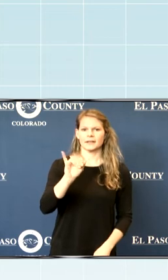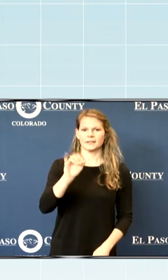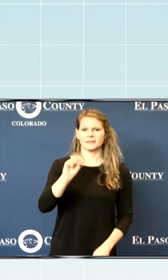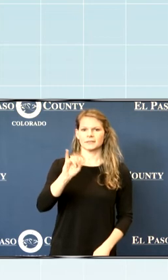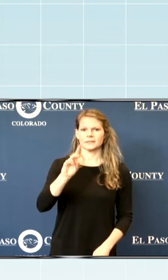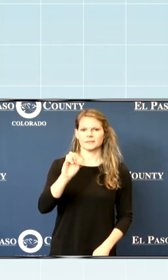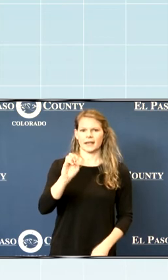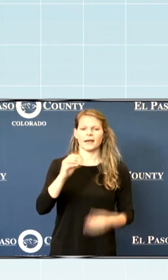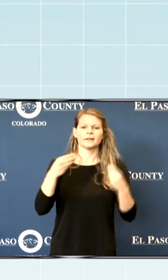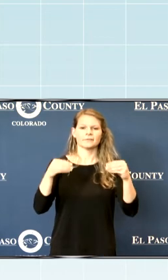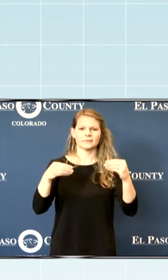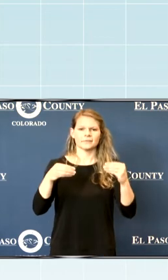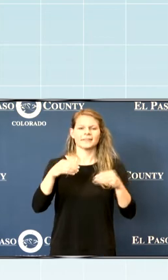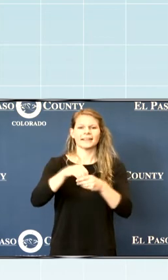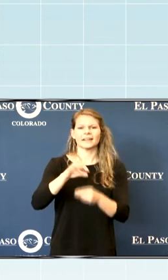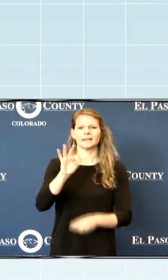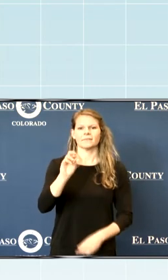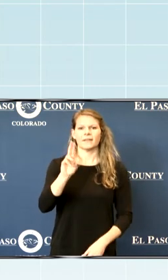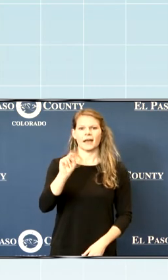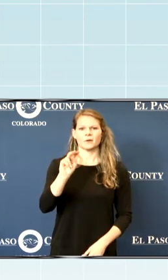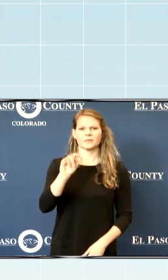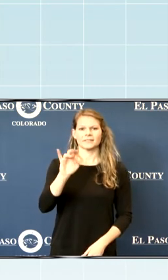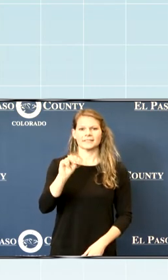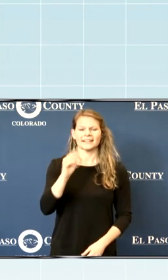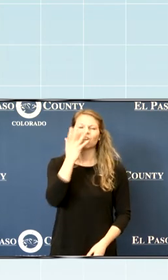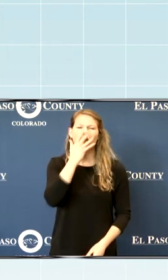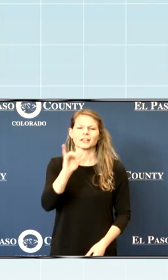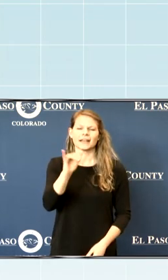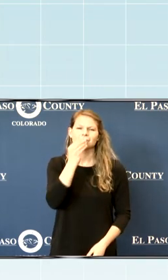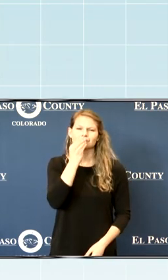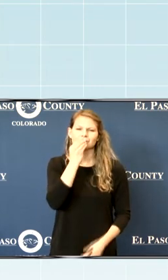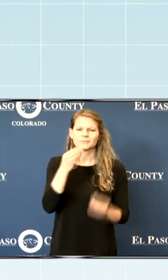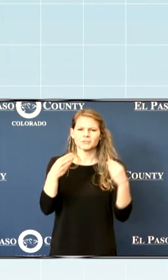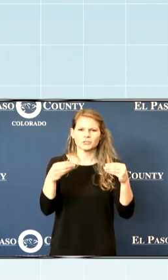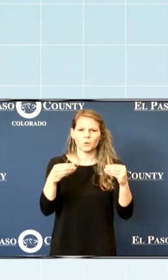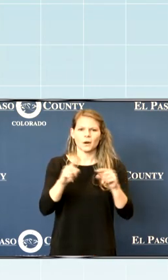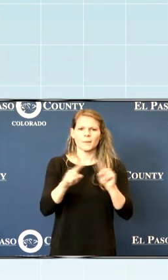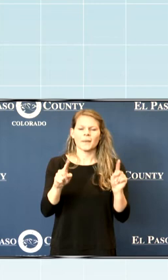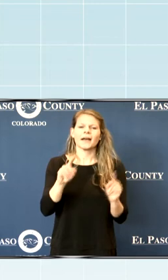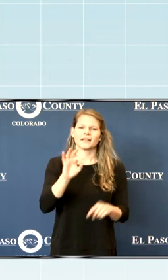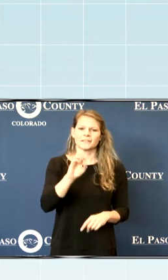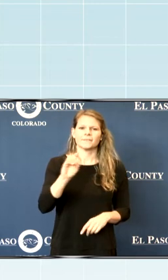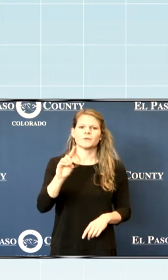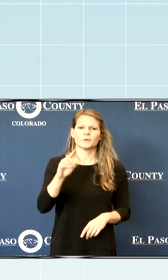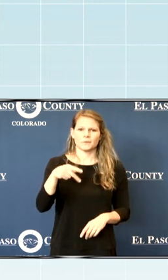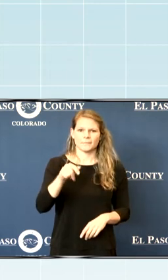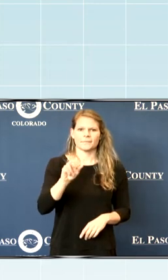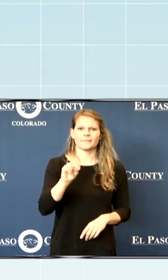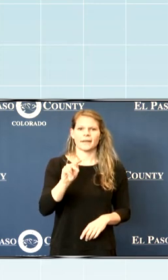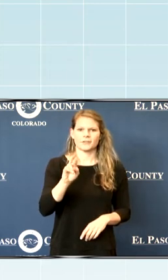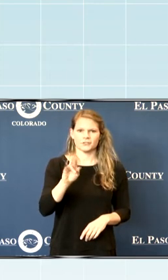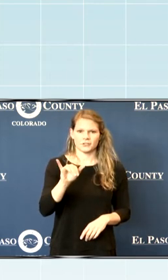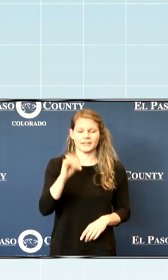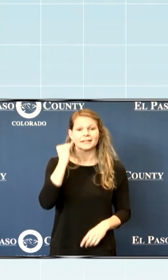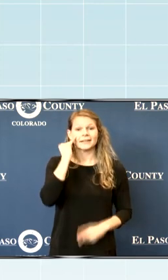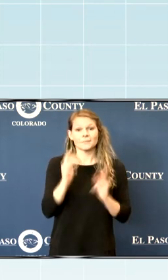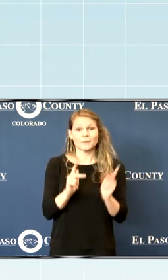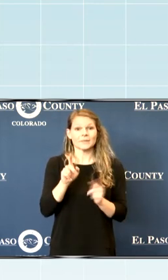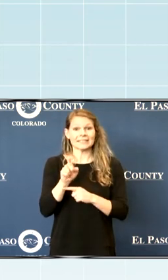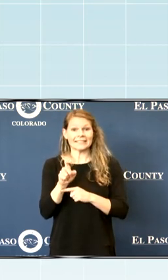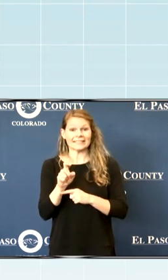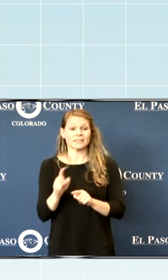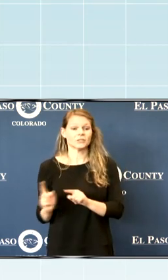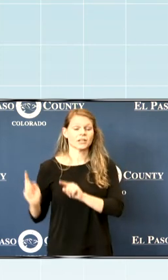It looks like a little grocery store, but it's a food pantry. And when our neighbors in need come to visit